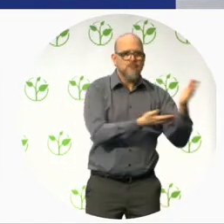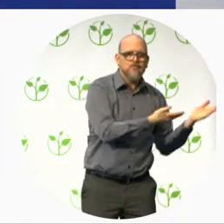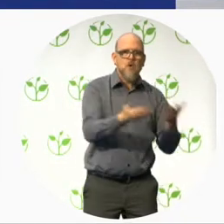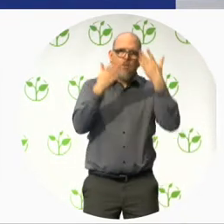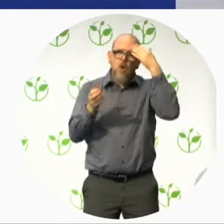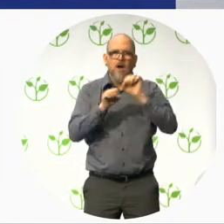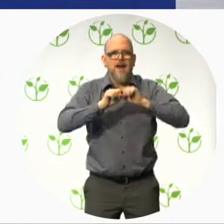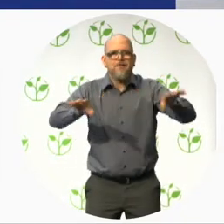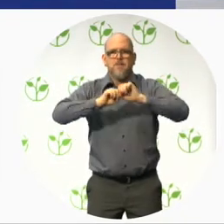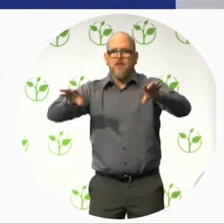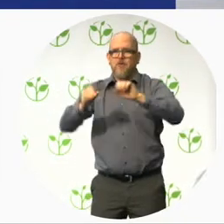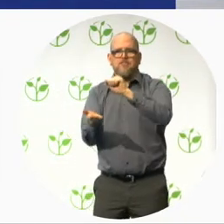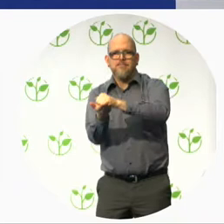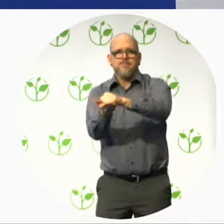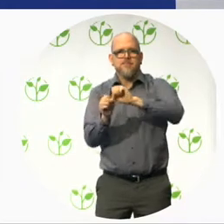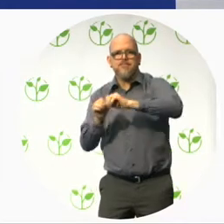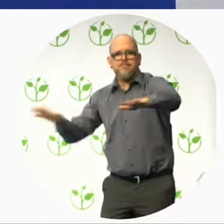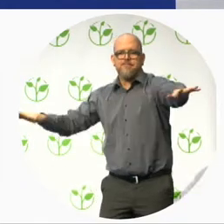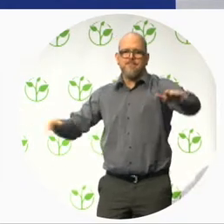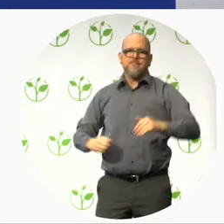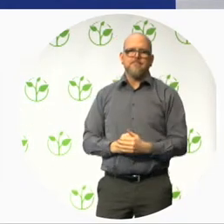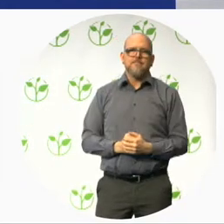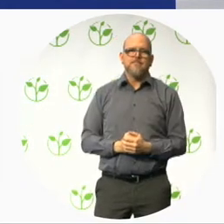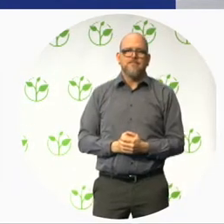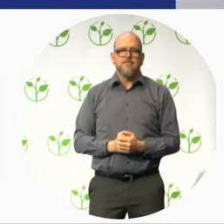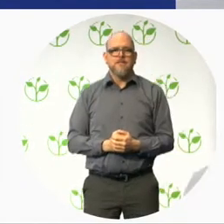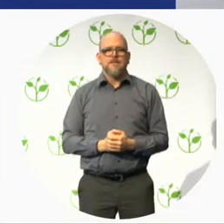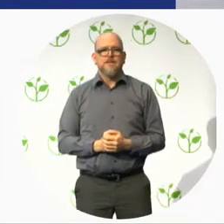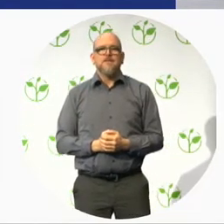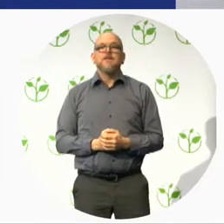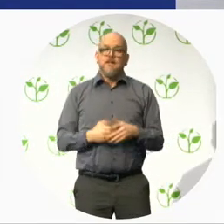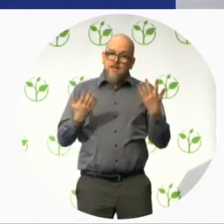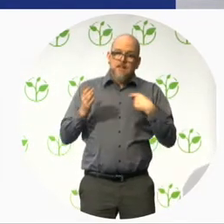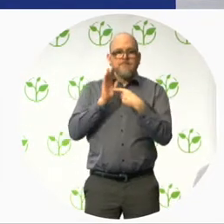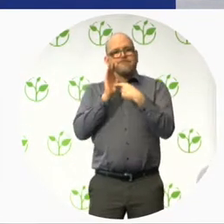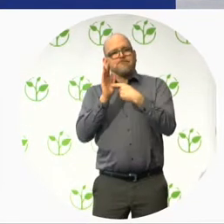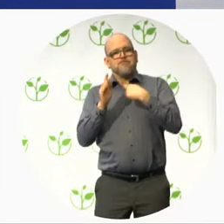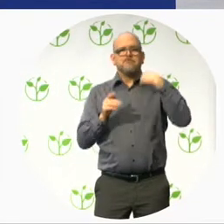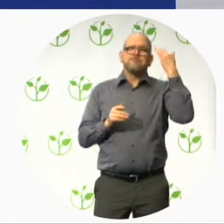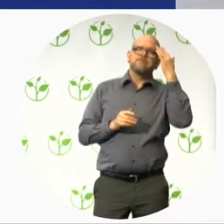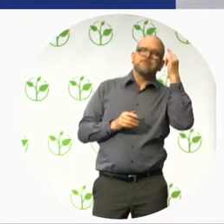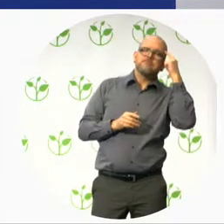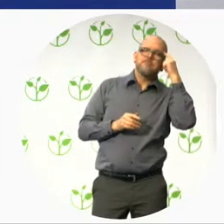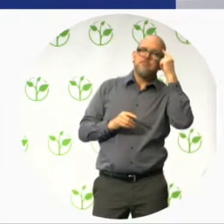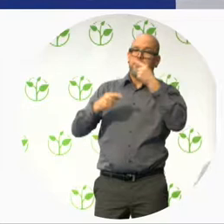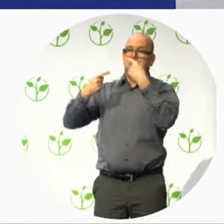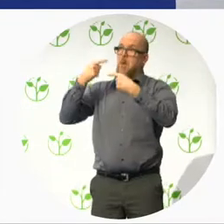Basically, we don't wait for someone else like the government to create changes.